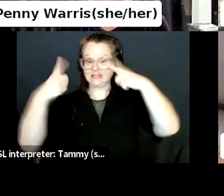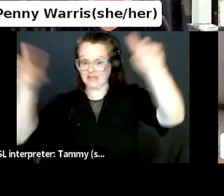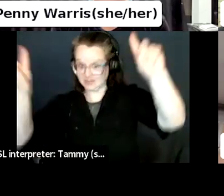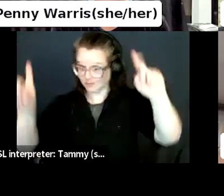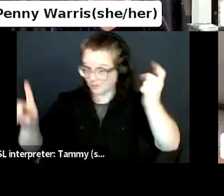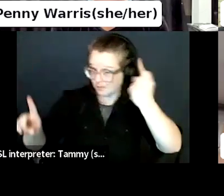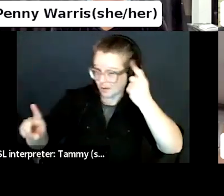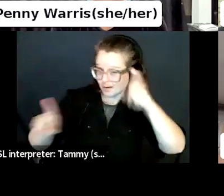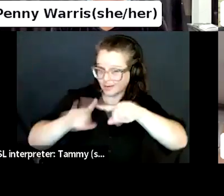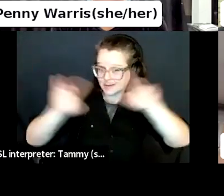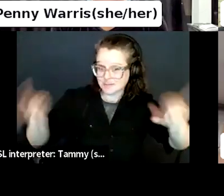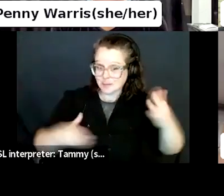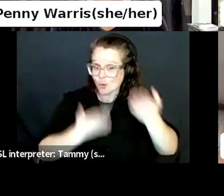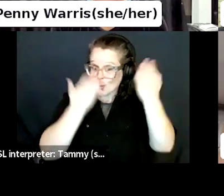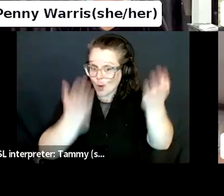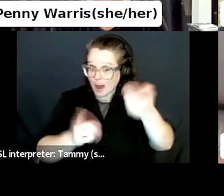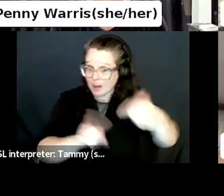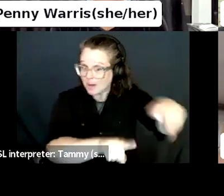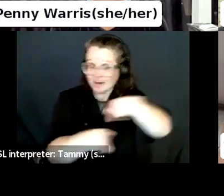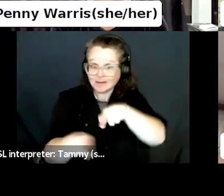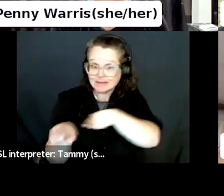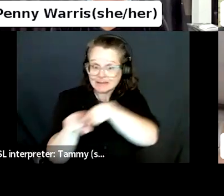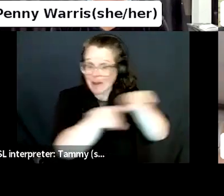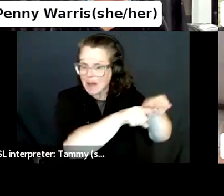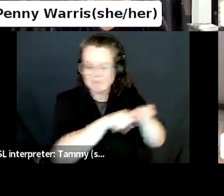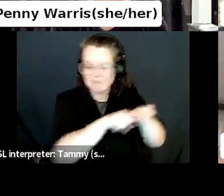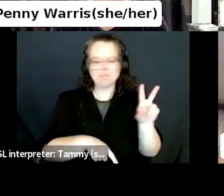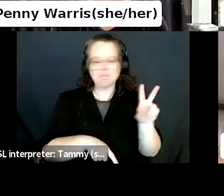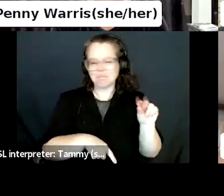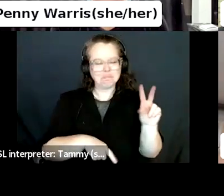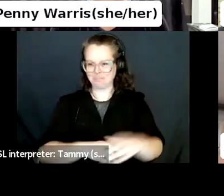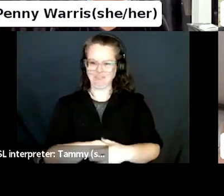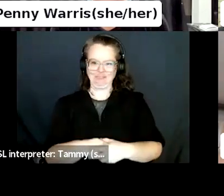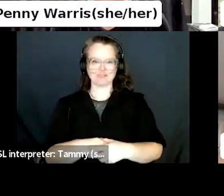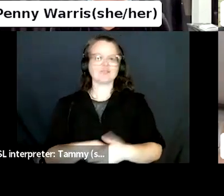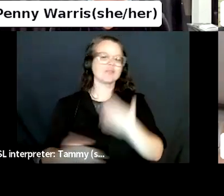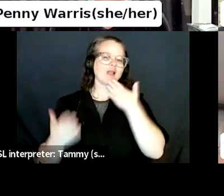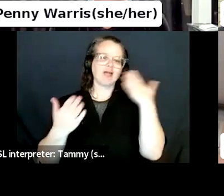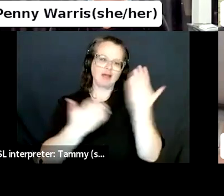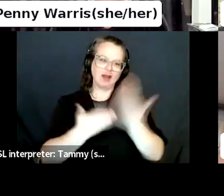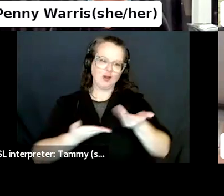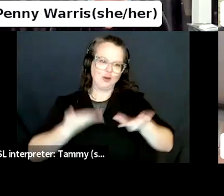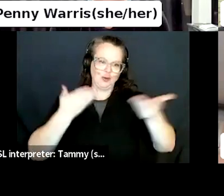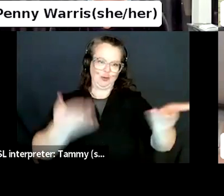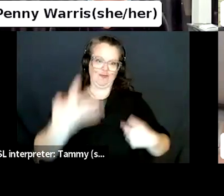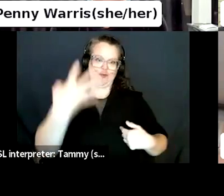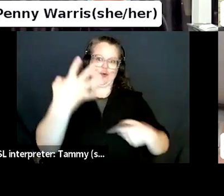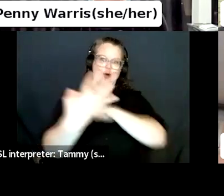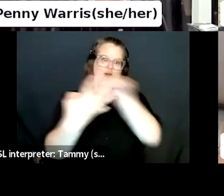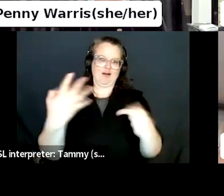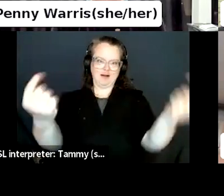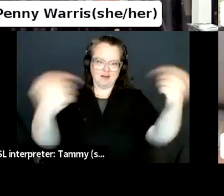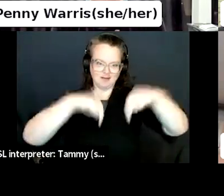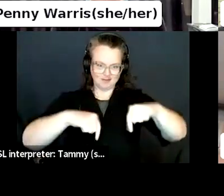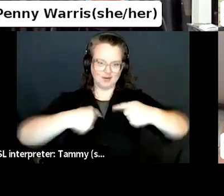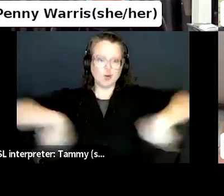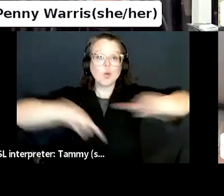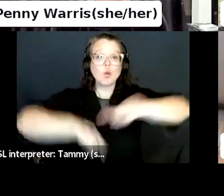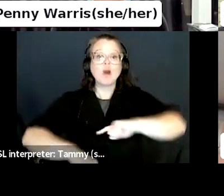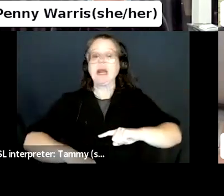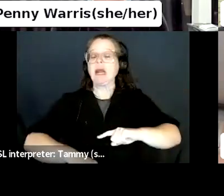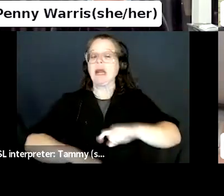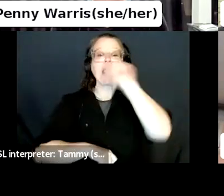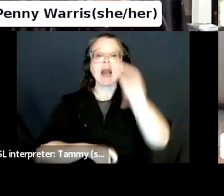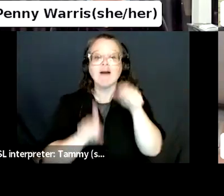Thank you all for coming, and welcome. We love you. We love booksellers. We love